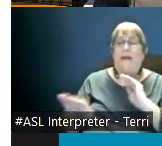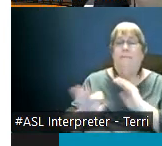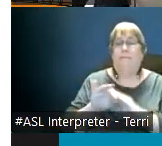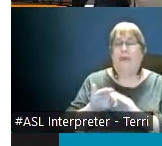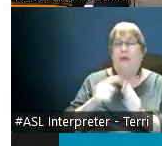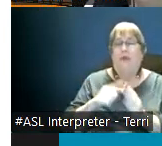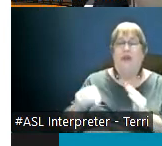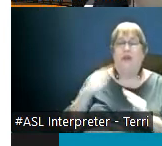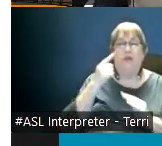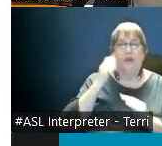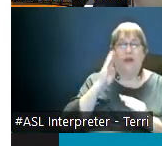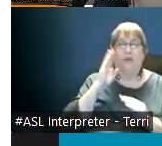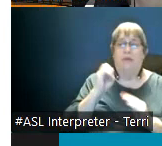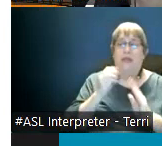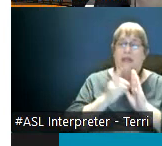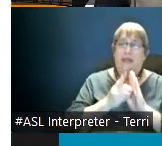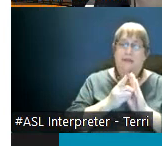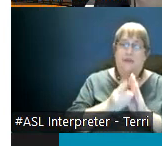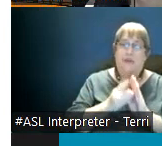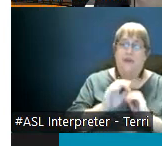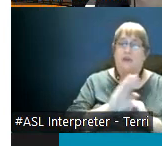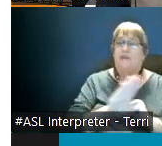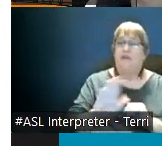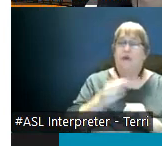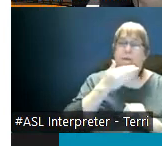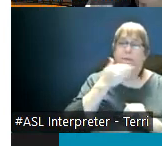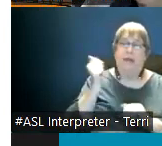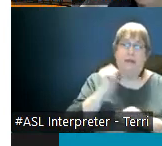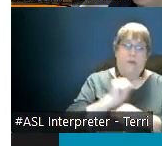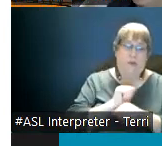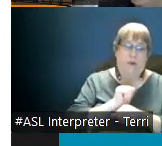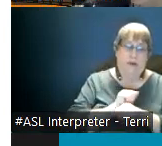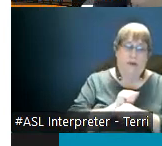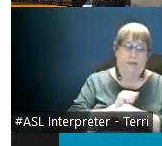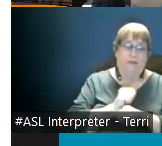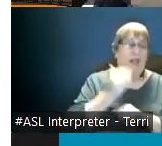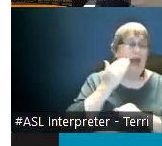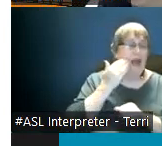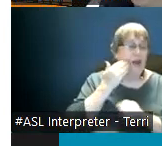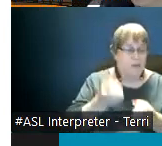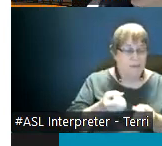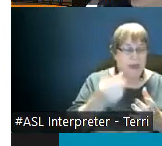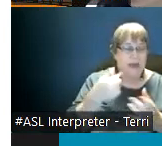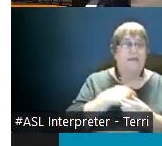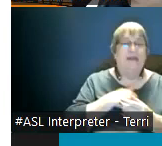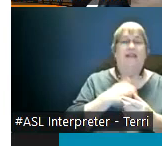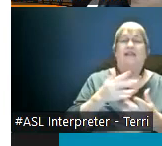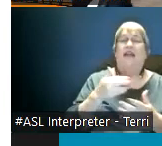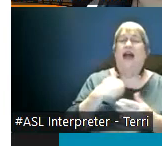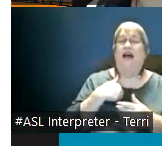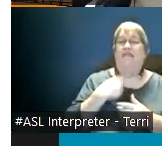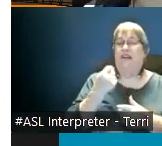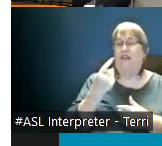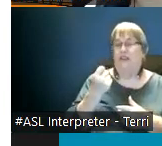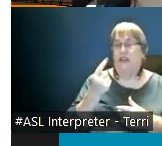is going to be the demonstration of your best work so i i know a lot of us have an understanding of there are